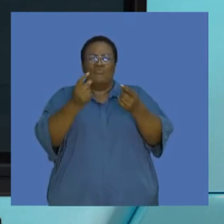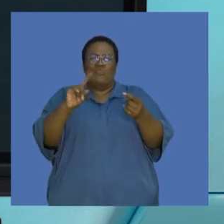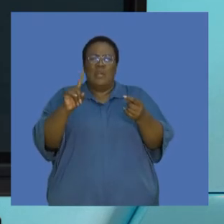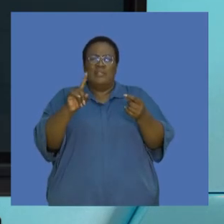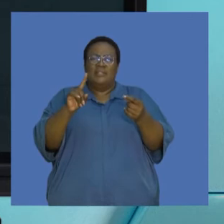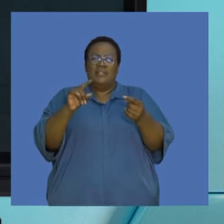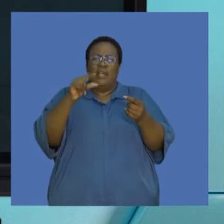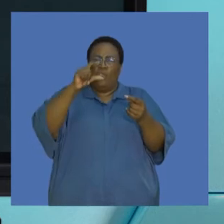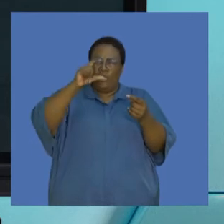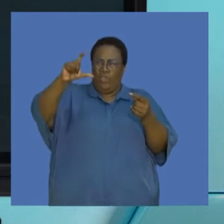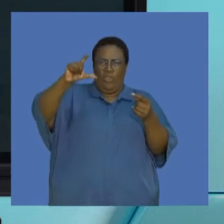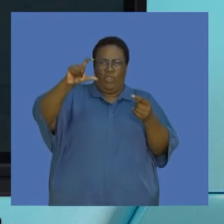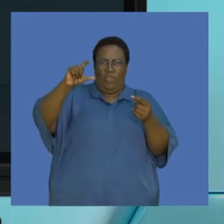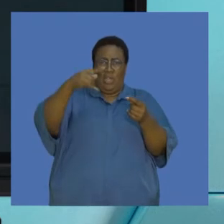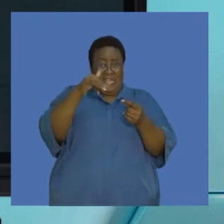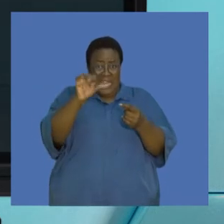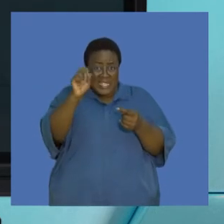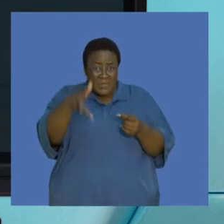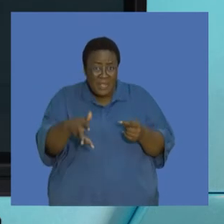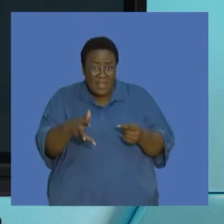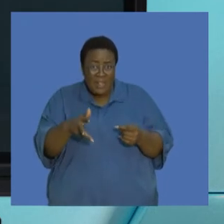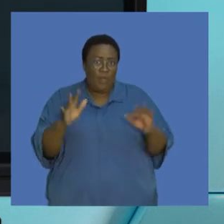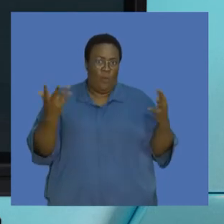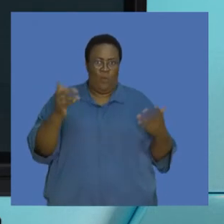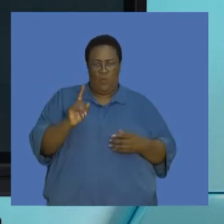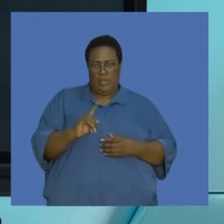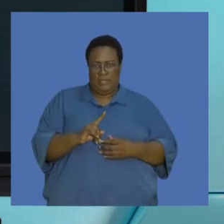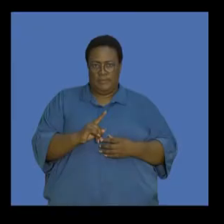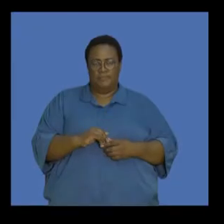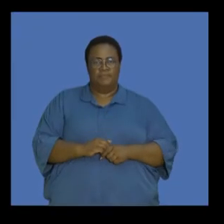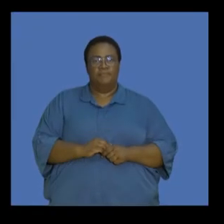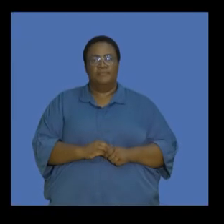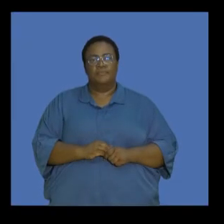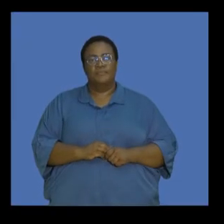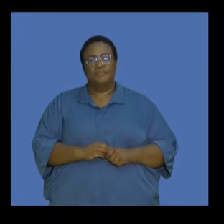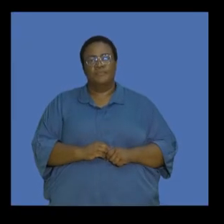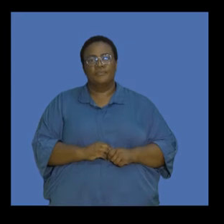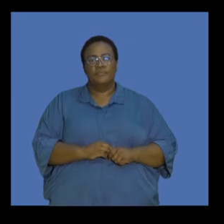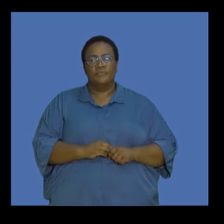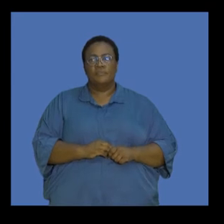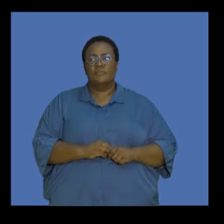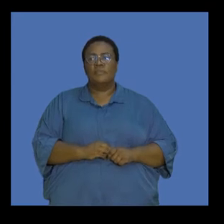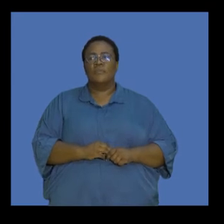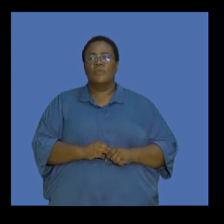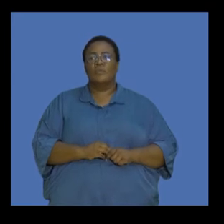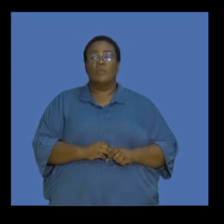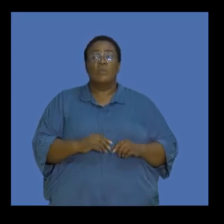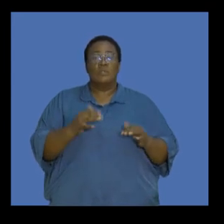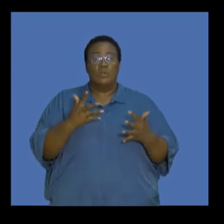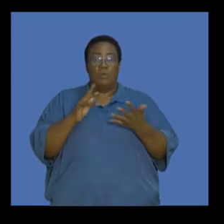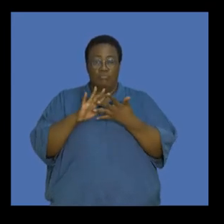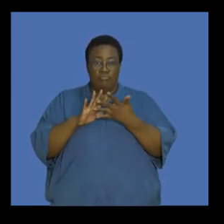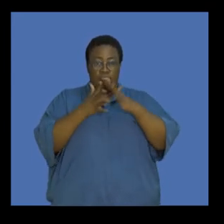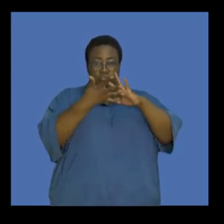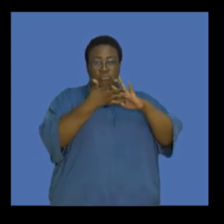Well, that's what we need to unpack. And that effect we're going to look at now. So the disruption of Earth's